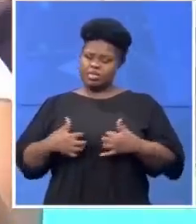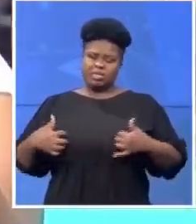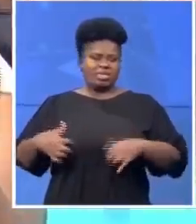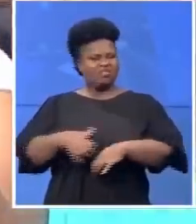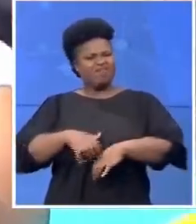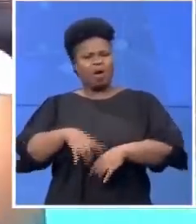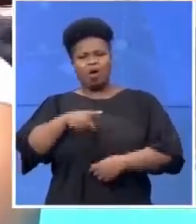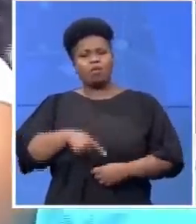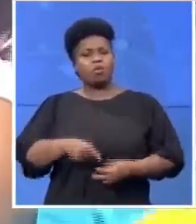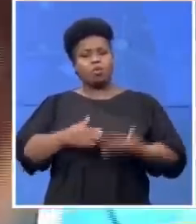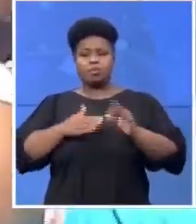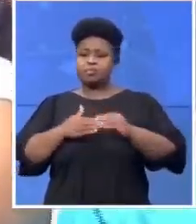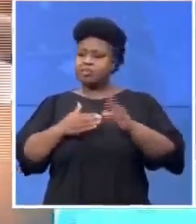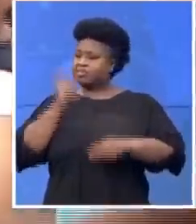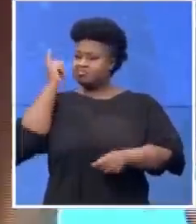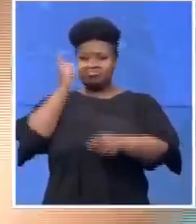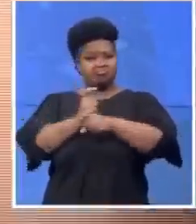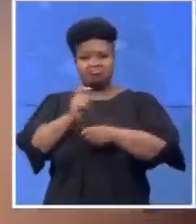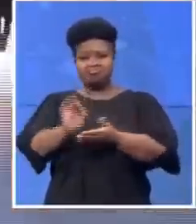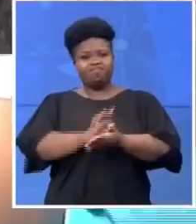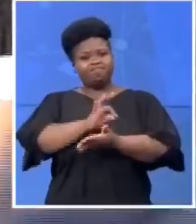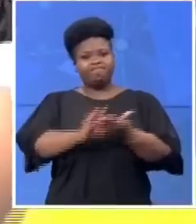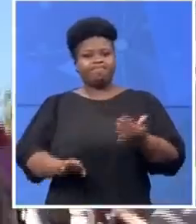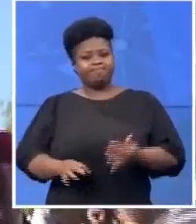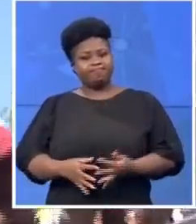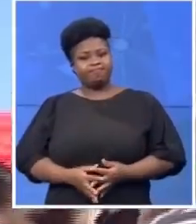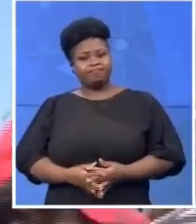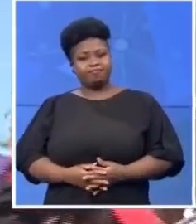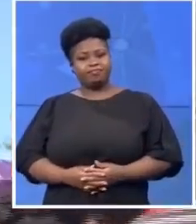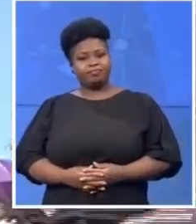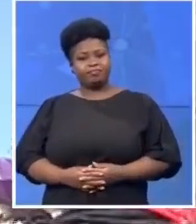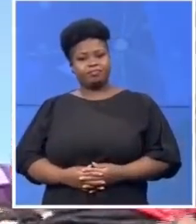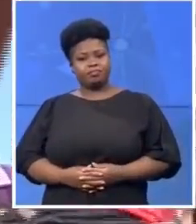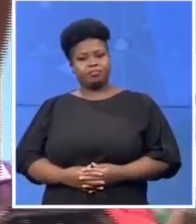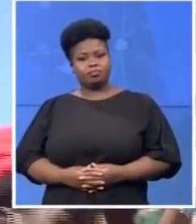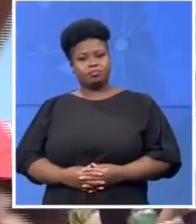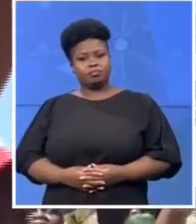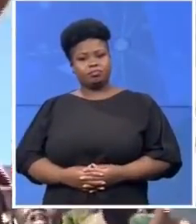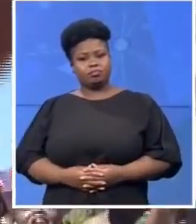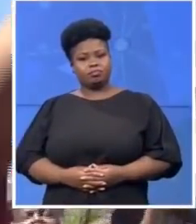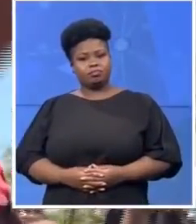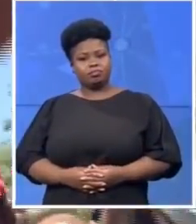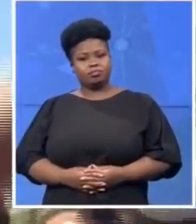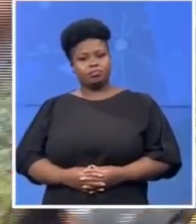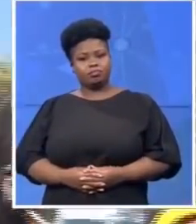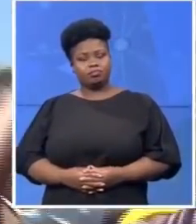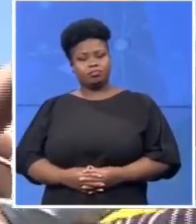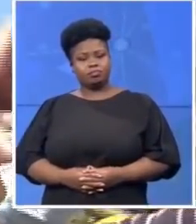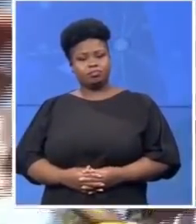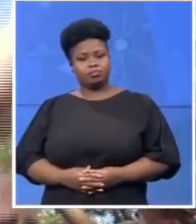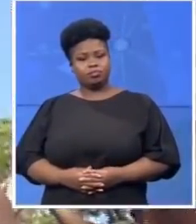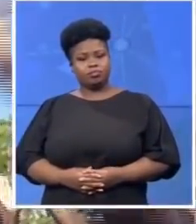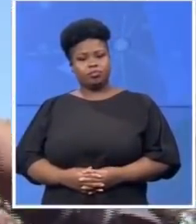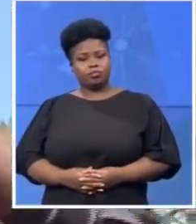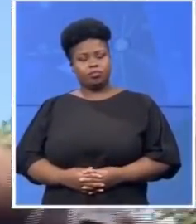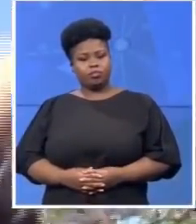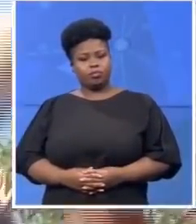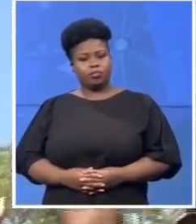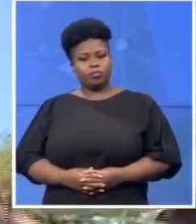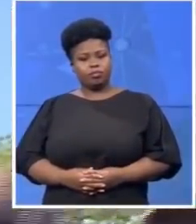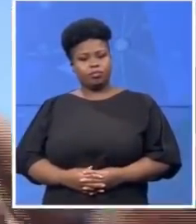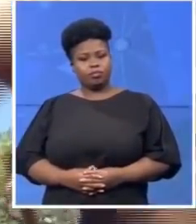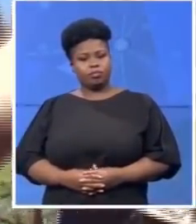and rejecting